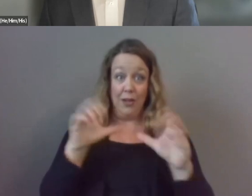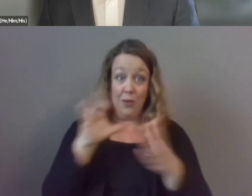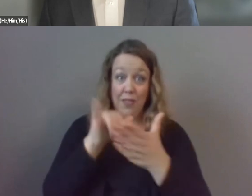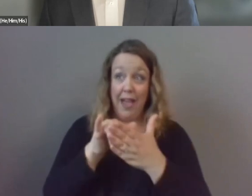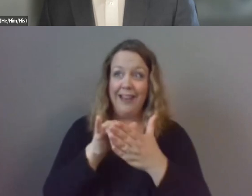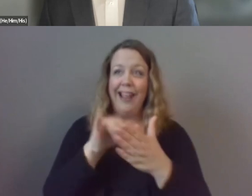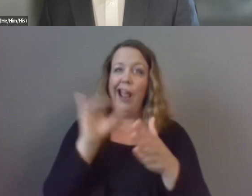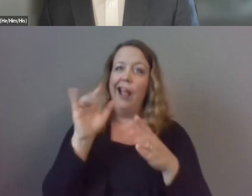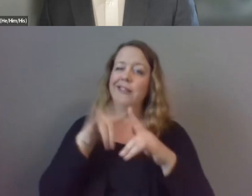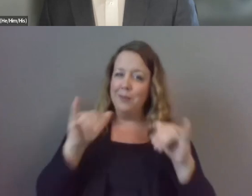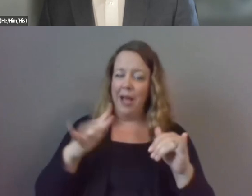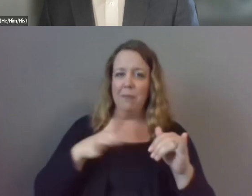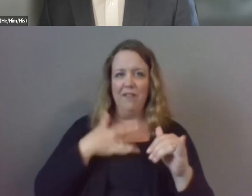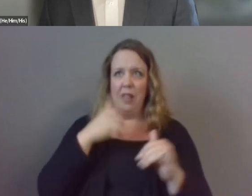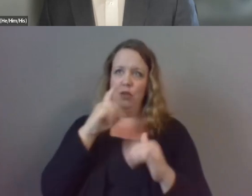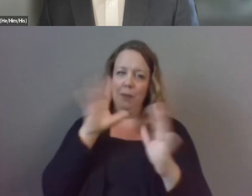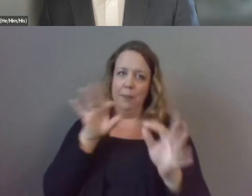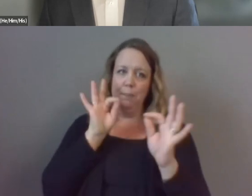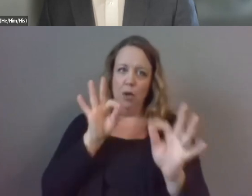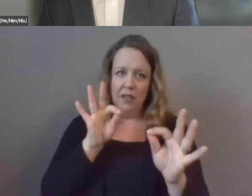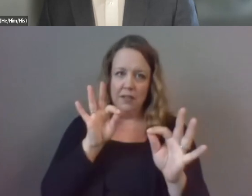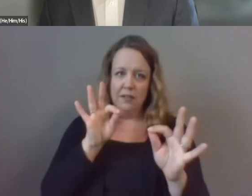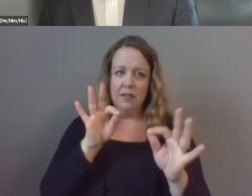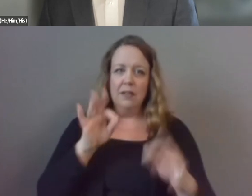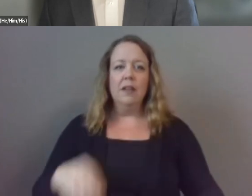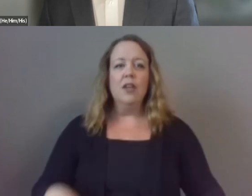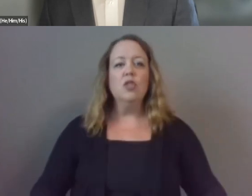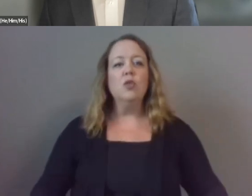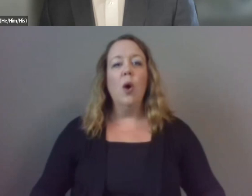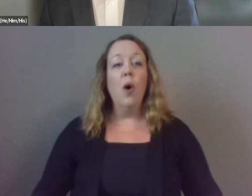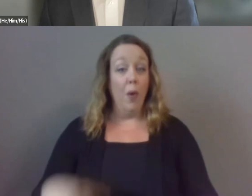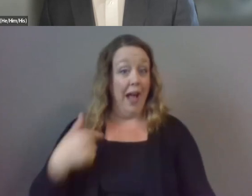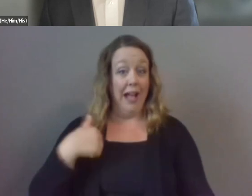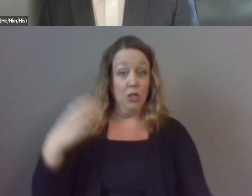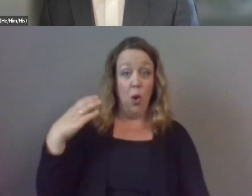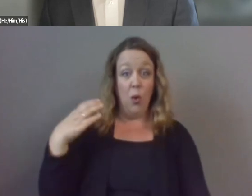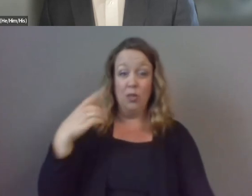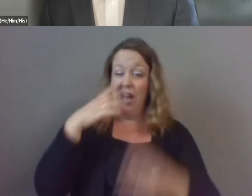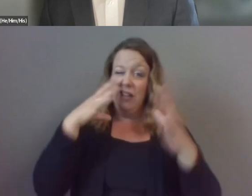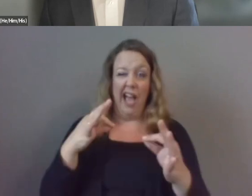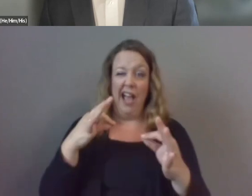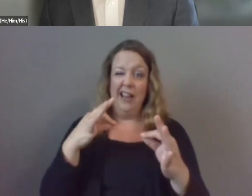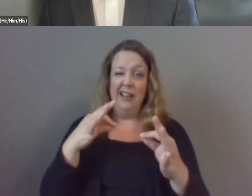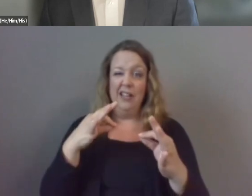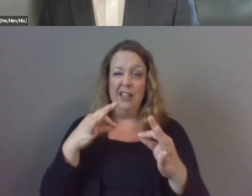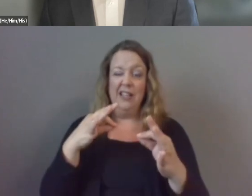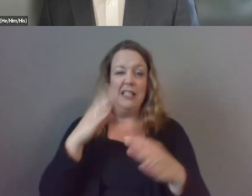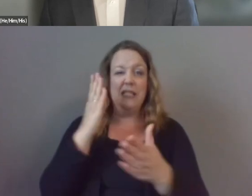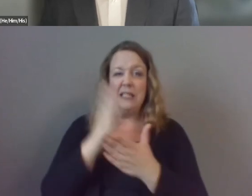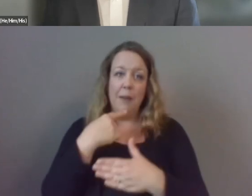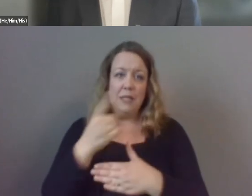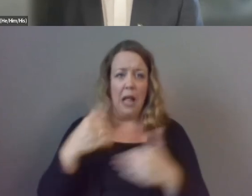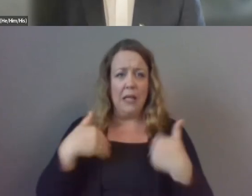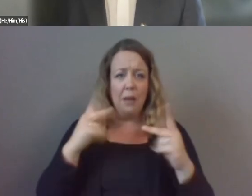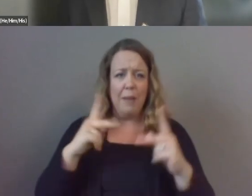the same time um so as a coach i've decided to stop telling my young people push come on